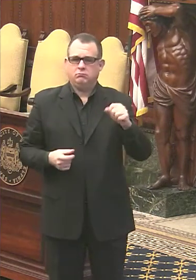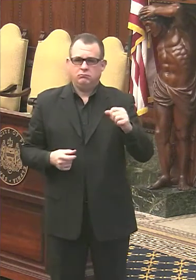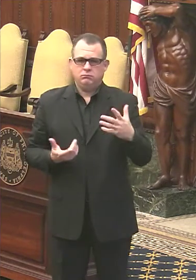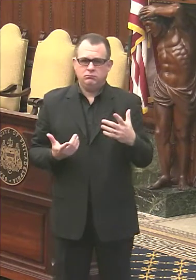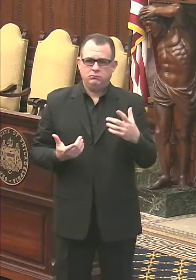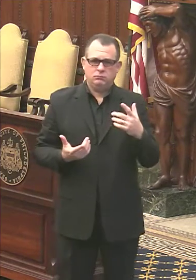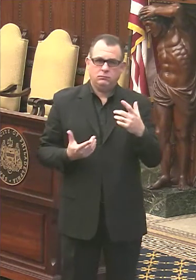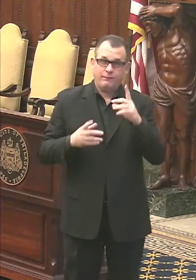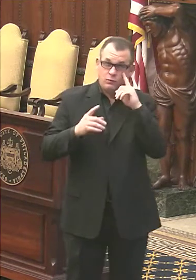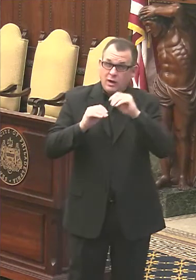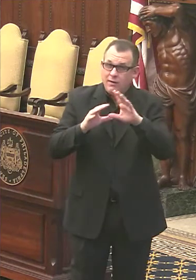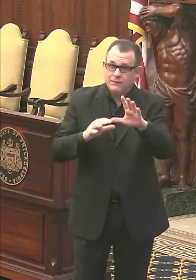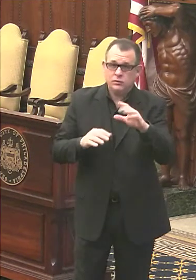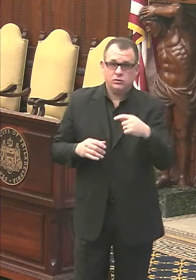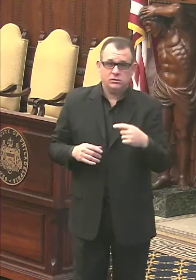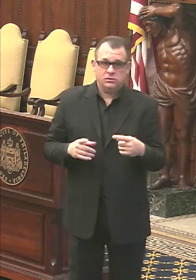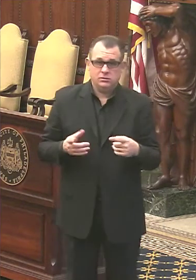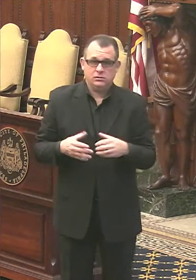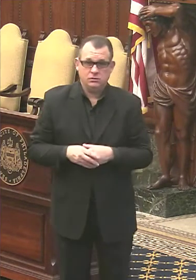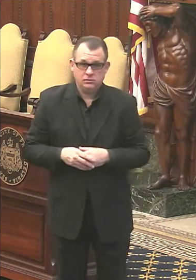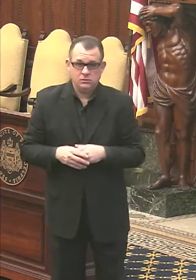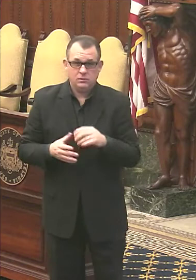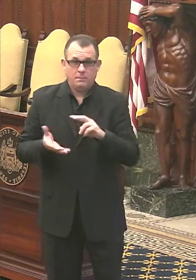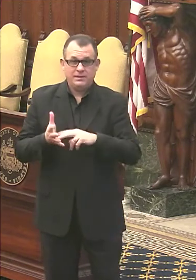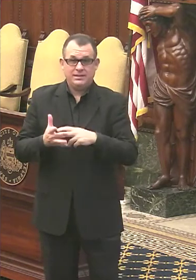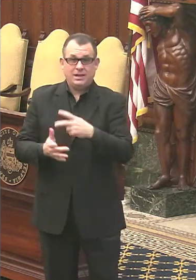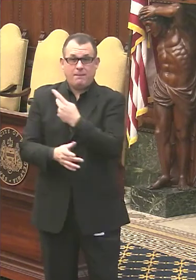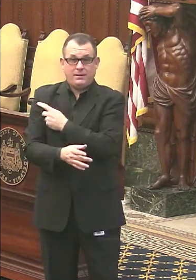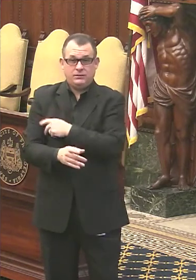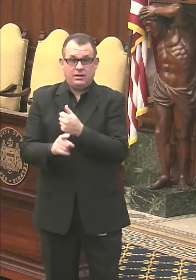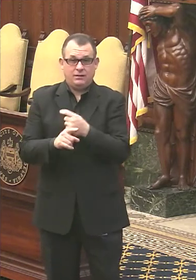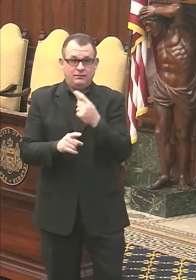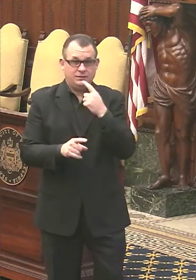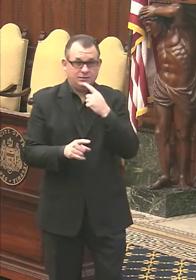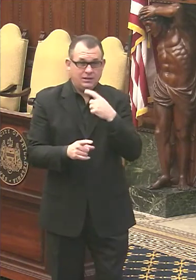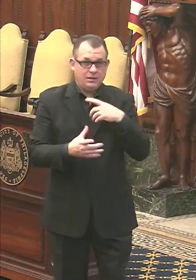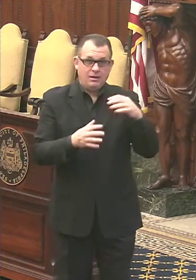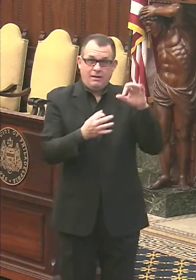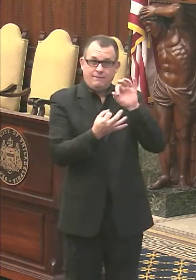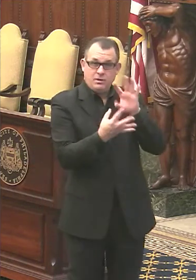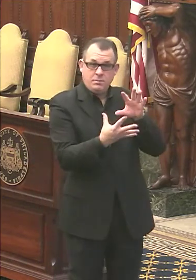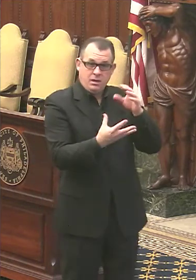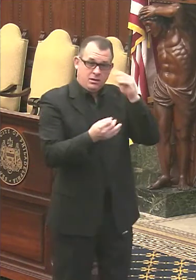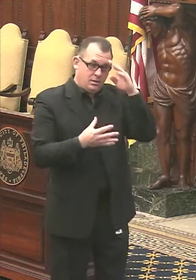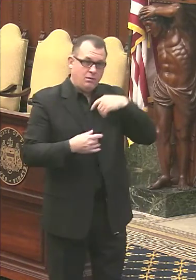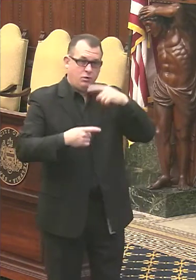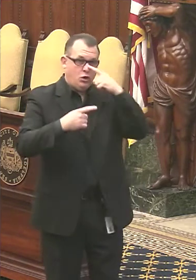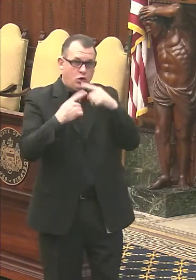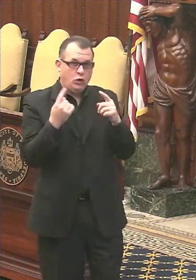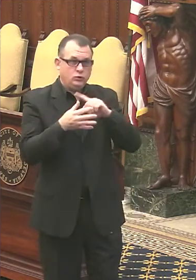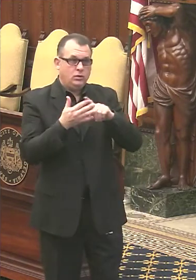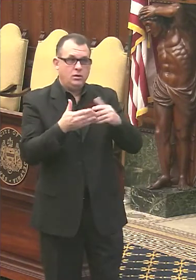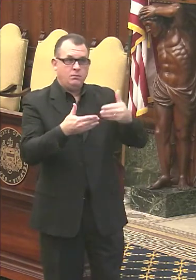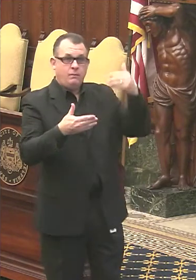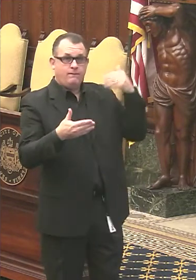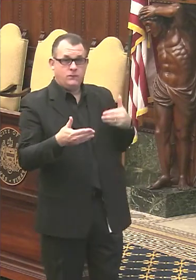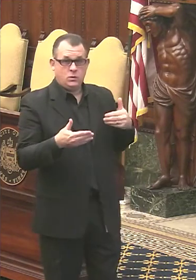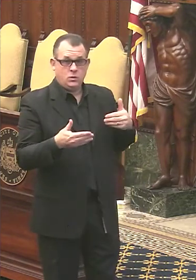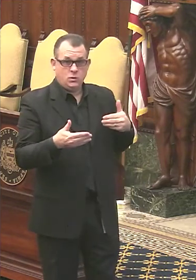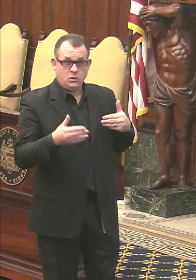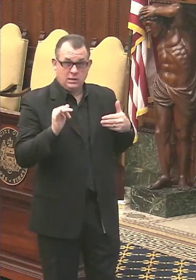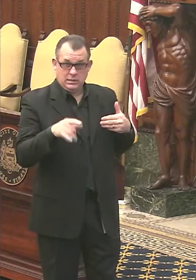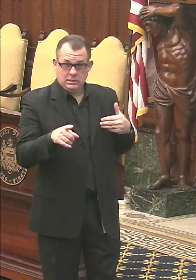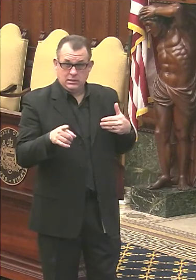that's on the patient to be able to say, yes, here's some feedback city of Philadelphia or provider. I do feel